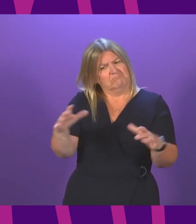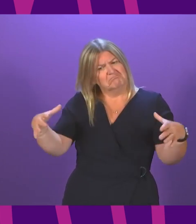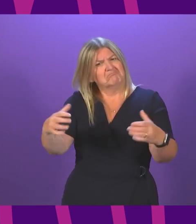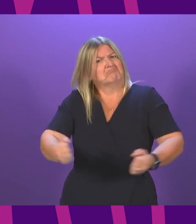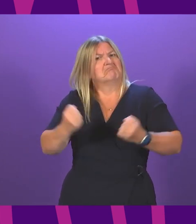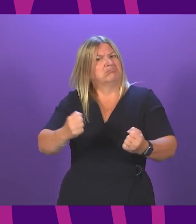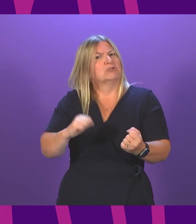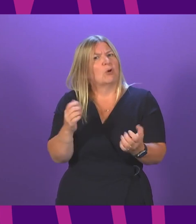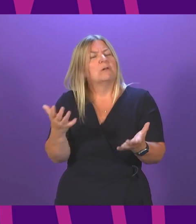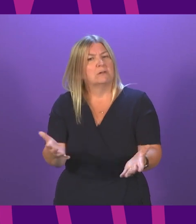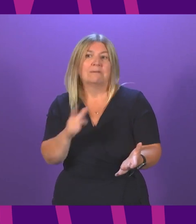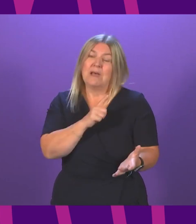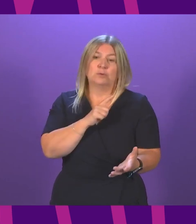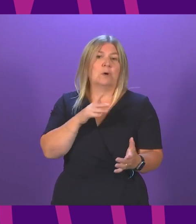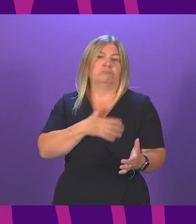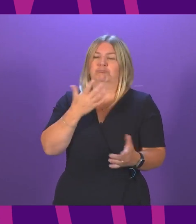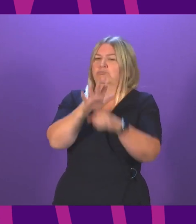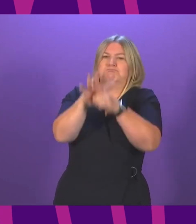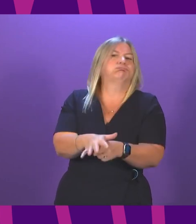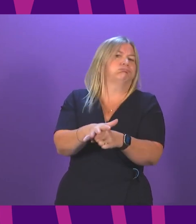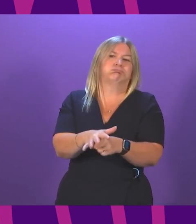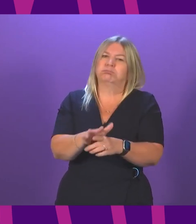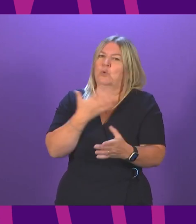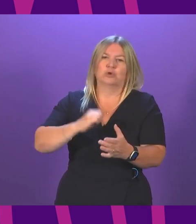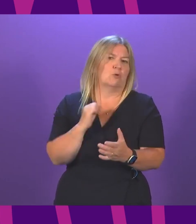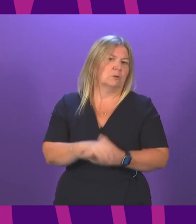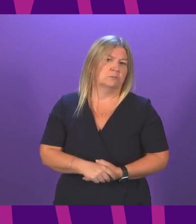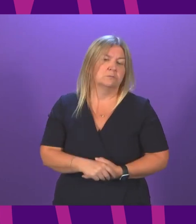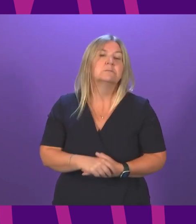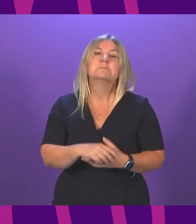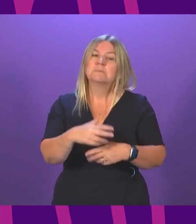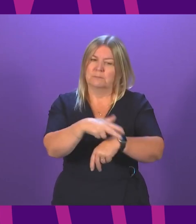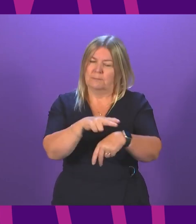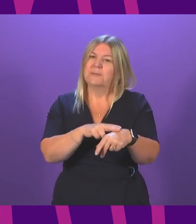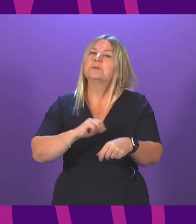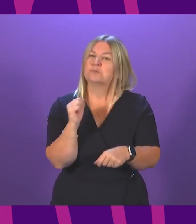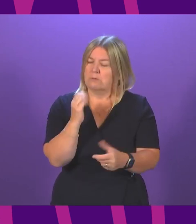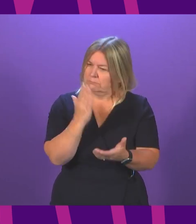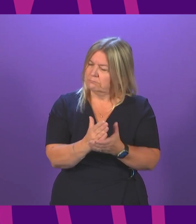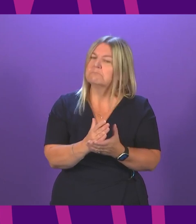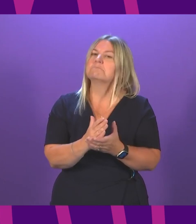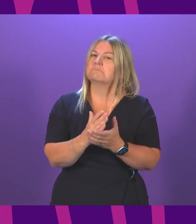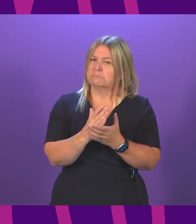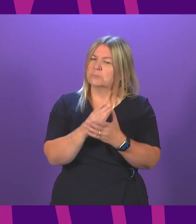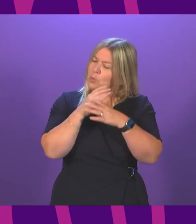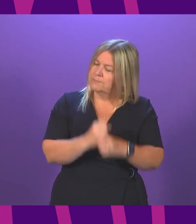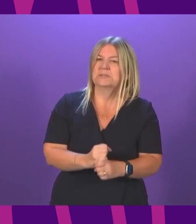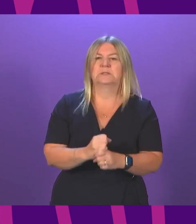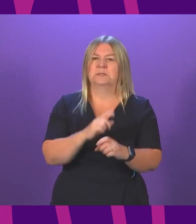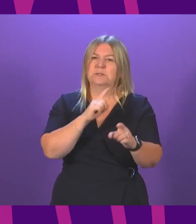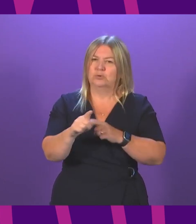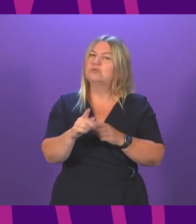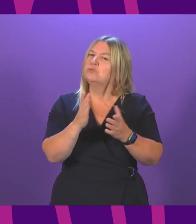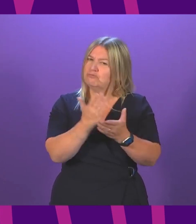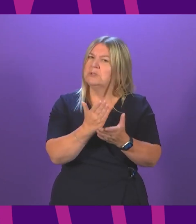important that we tackle all forms of prejudice and discrimination. Police Scotland, of course, is committed to protecting our communities and will act on